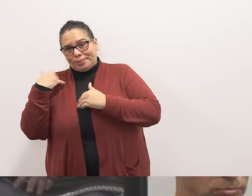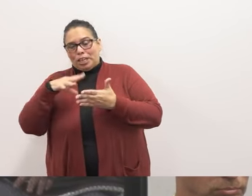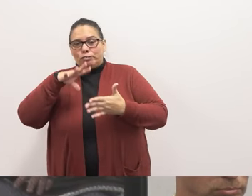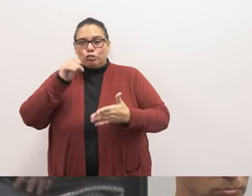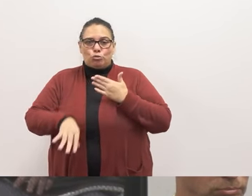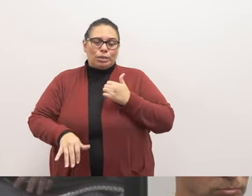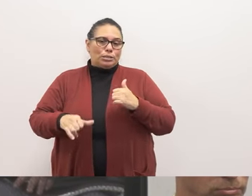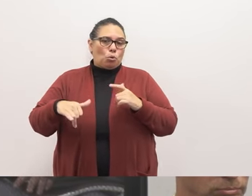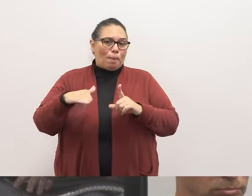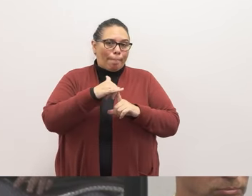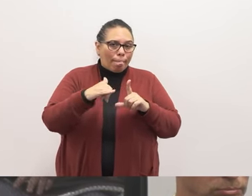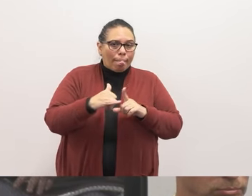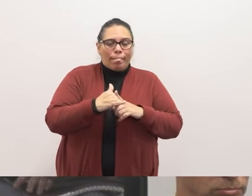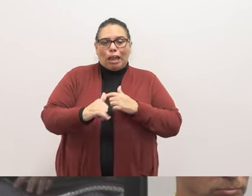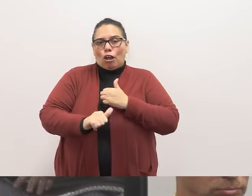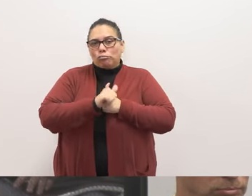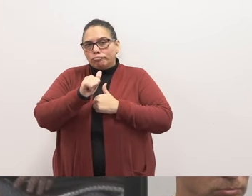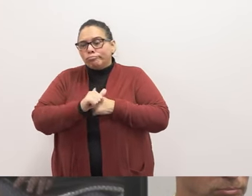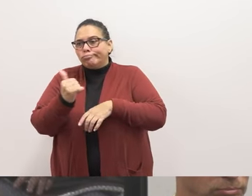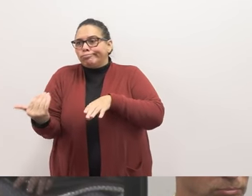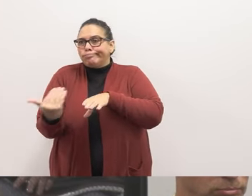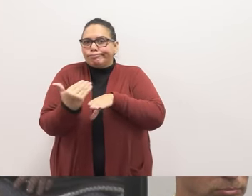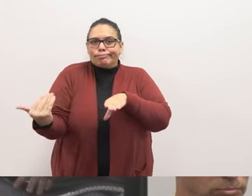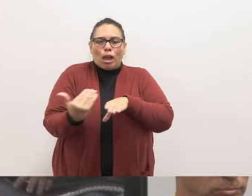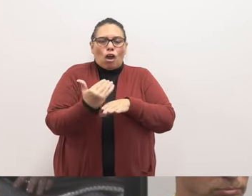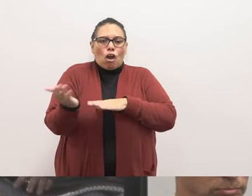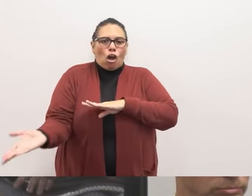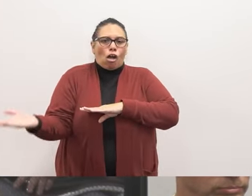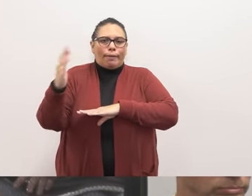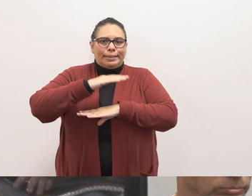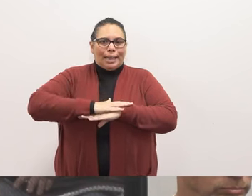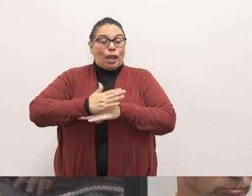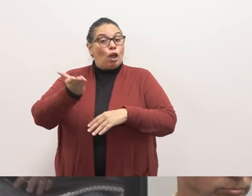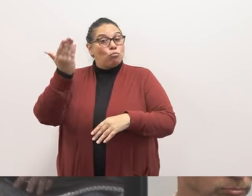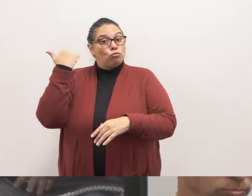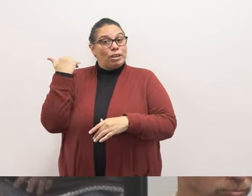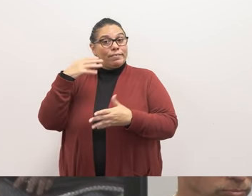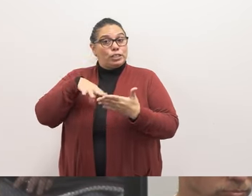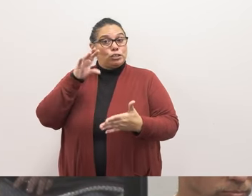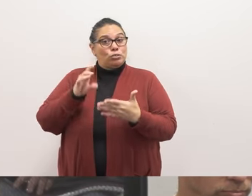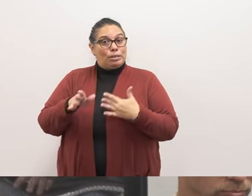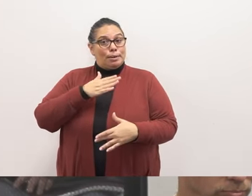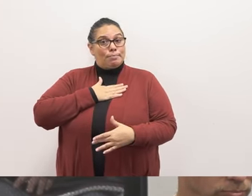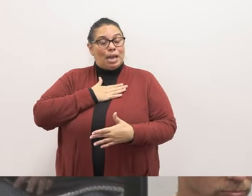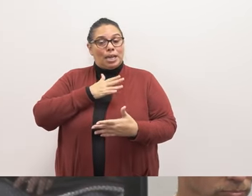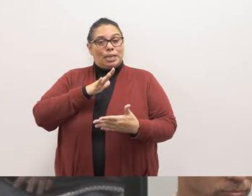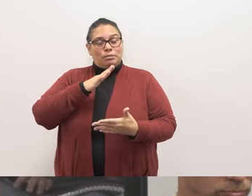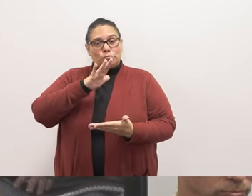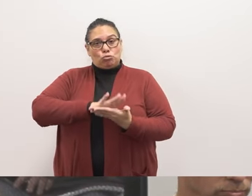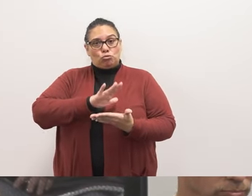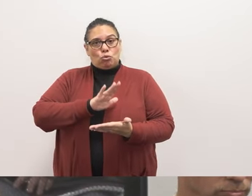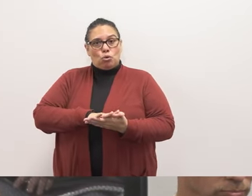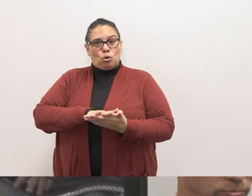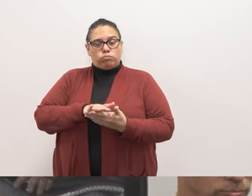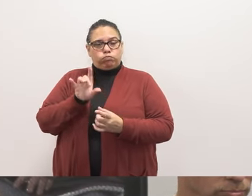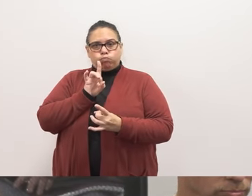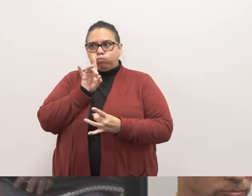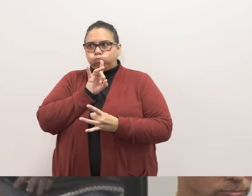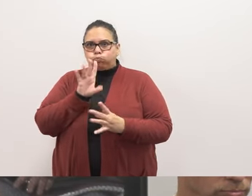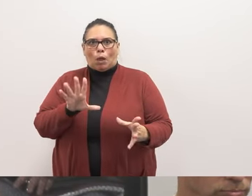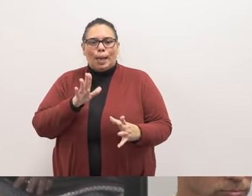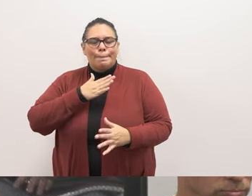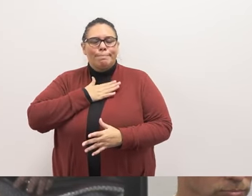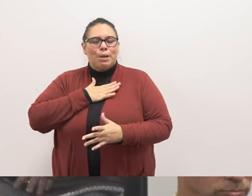harass, and disrupt classes all day long. A previous student at my school was allowed to terrorize our campus for years before